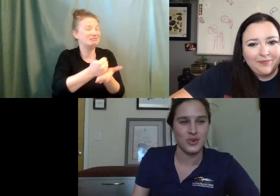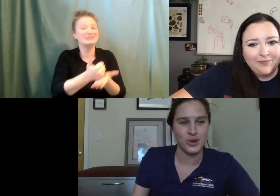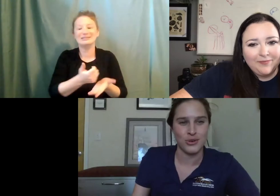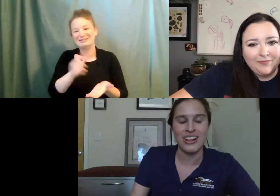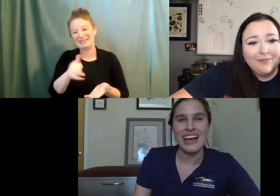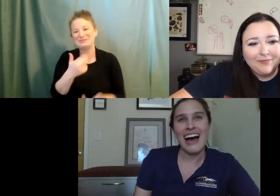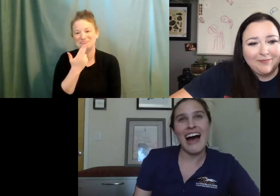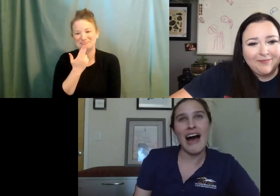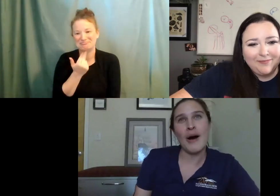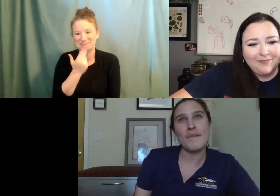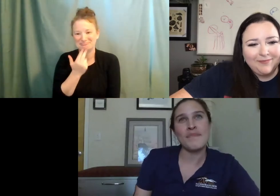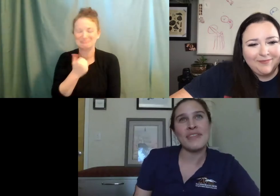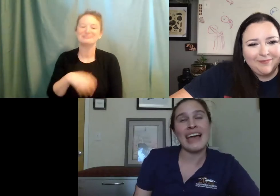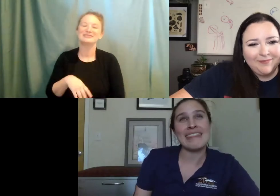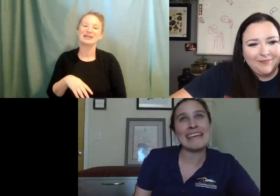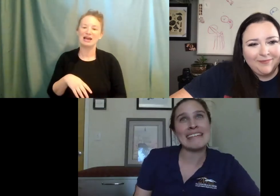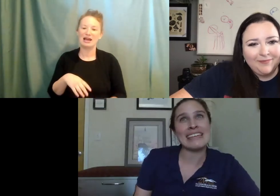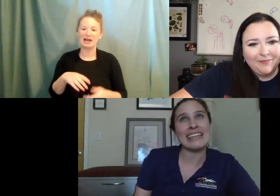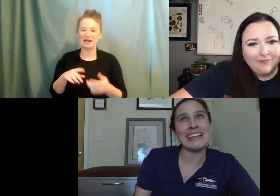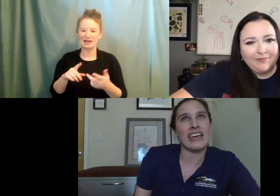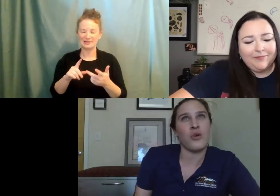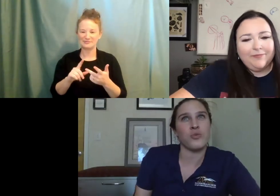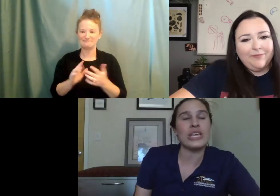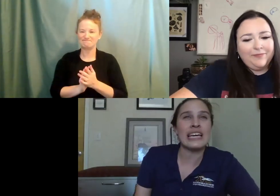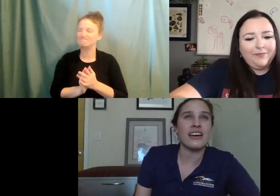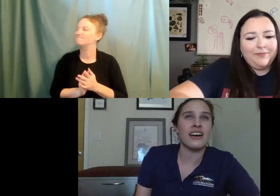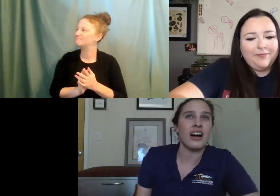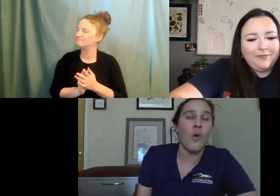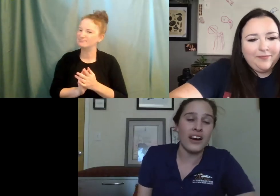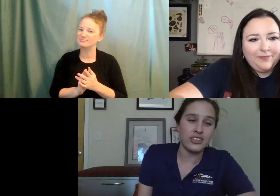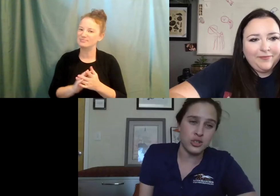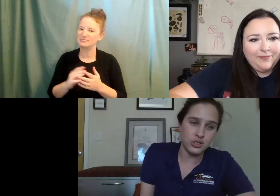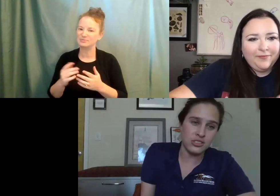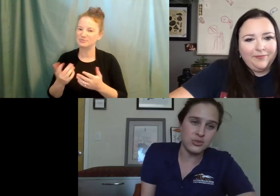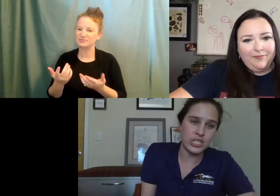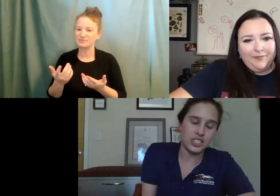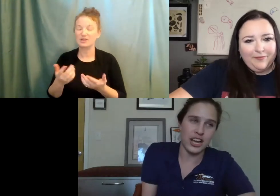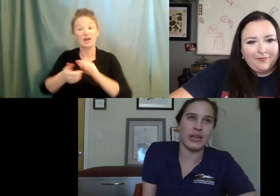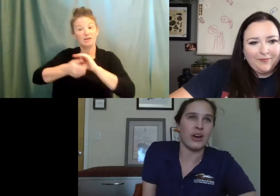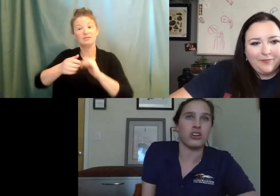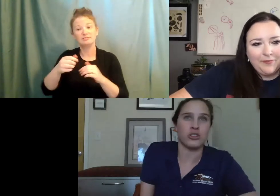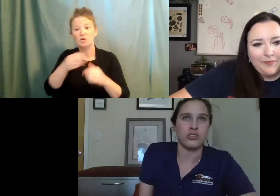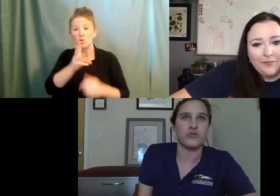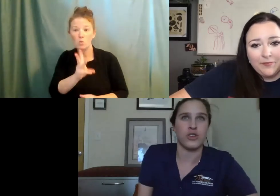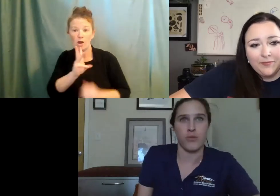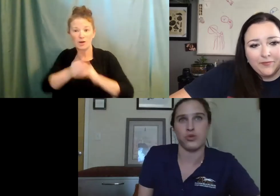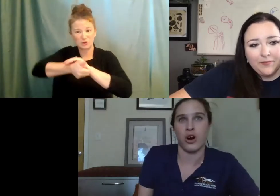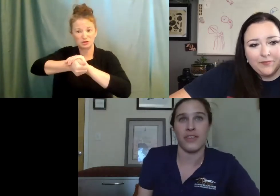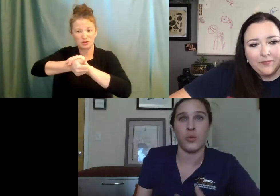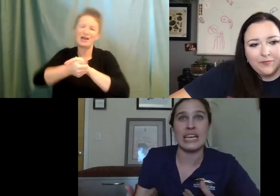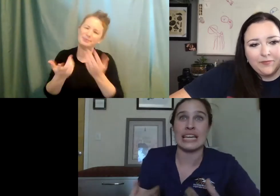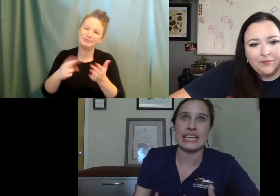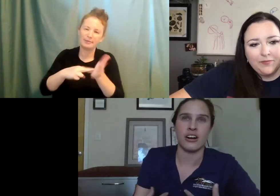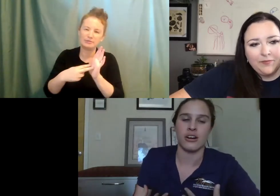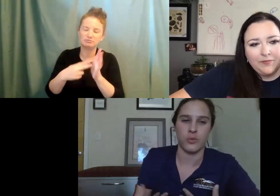really adorable. Um, I think like we get a aquatic turtles, which I mean, all turtles for the most